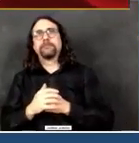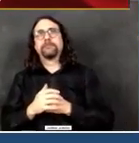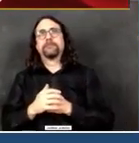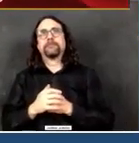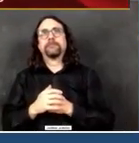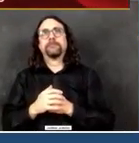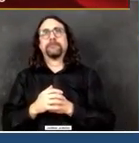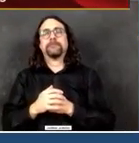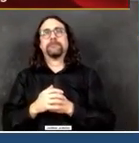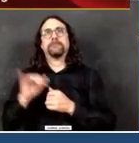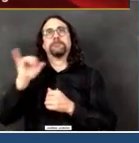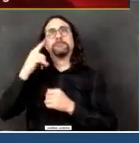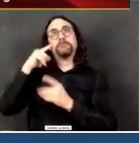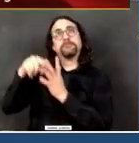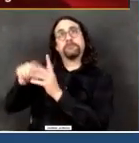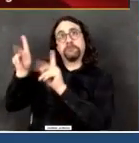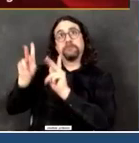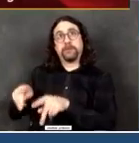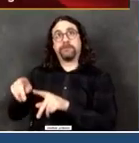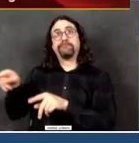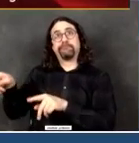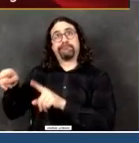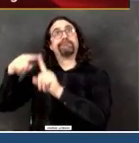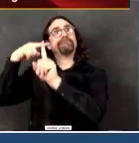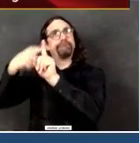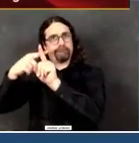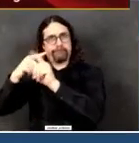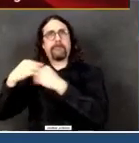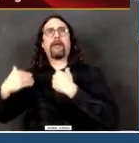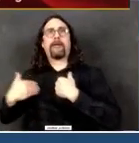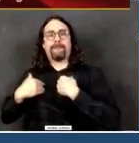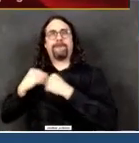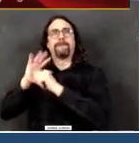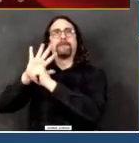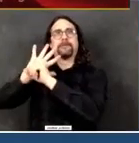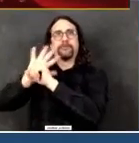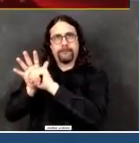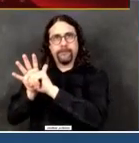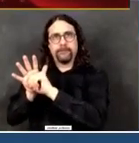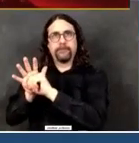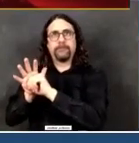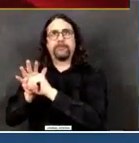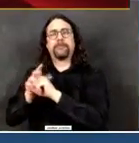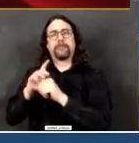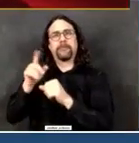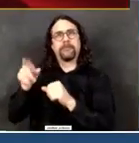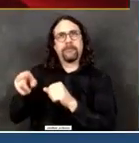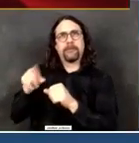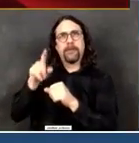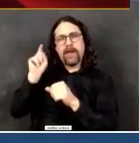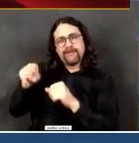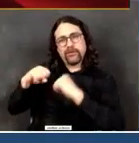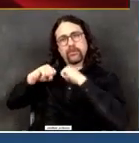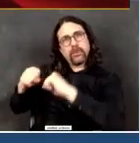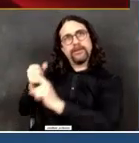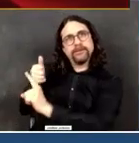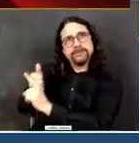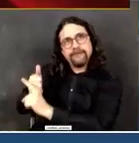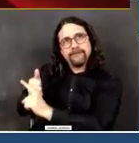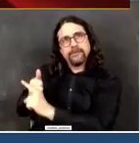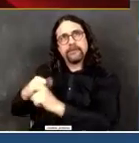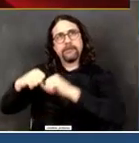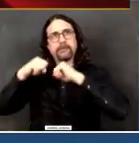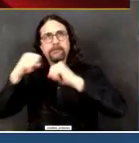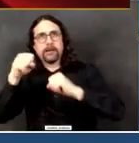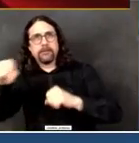help you follow through to protect your own health and the health of everyone around you. So there's a lot that has to be done to take testing and make sure